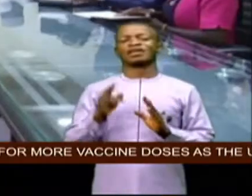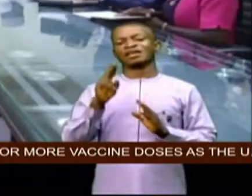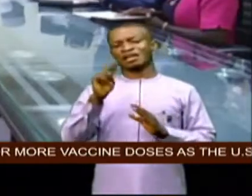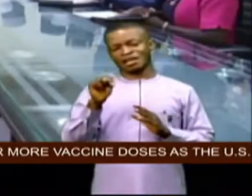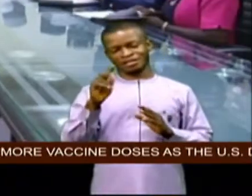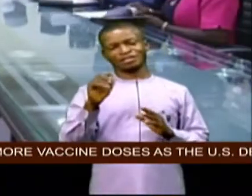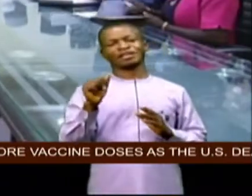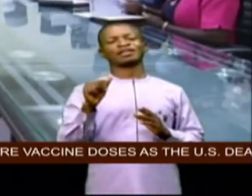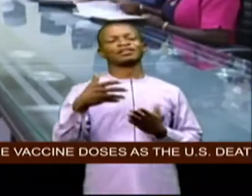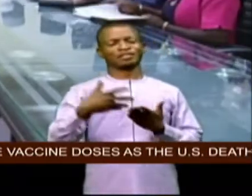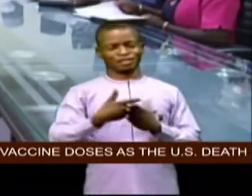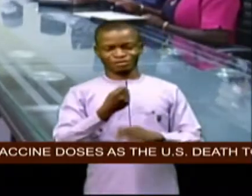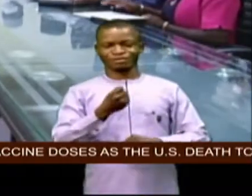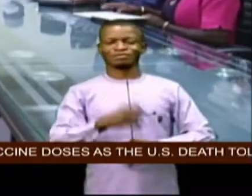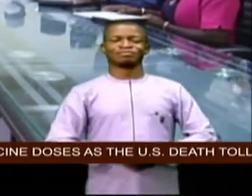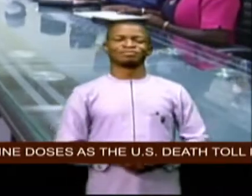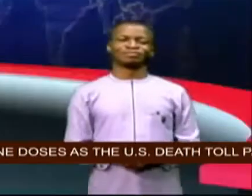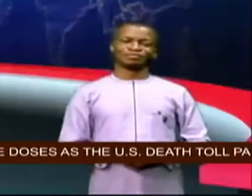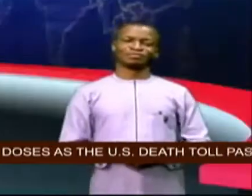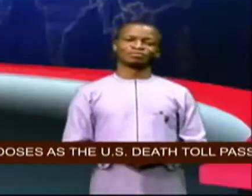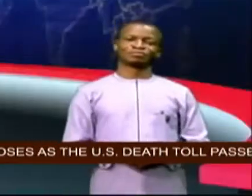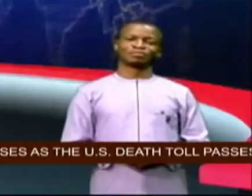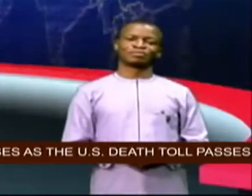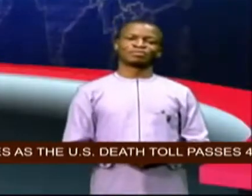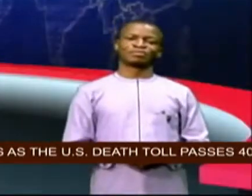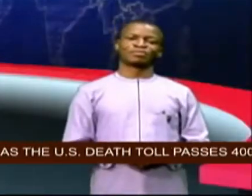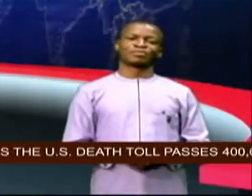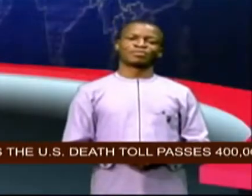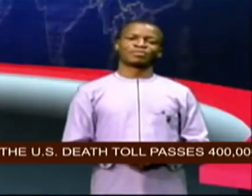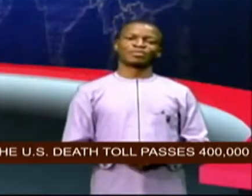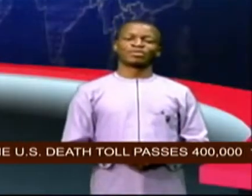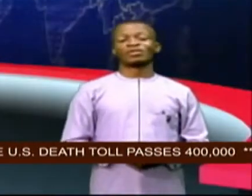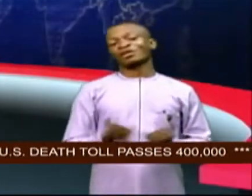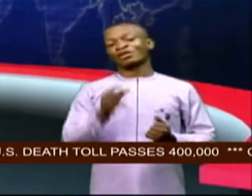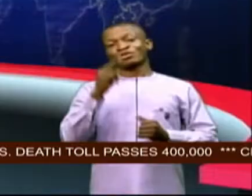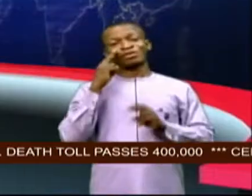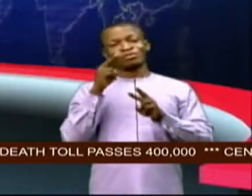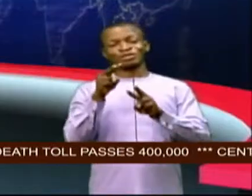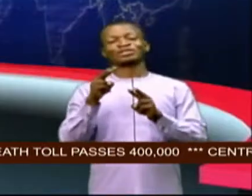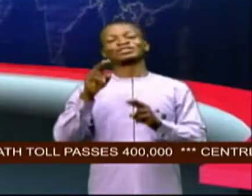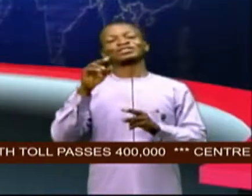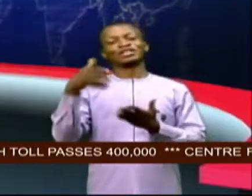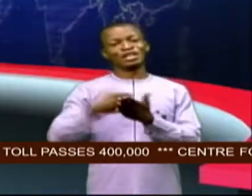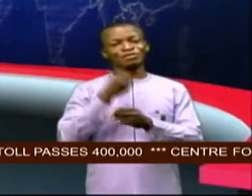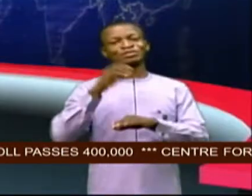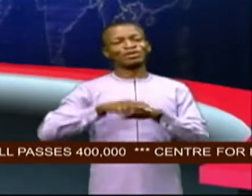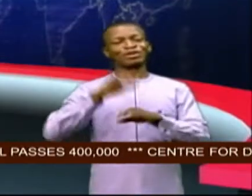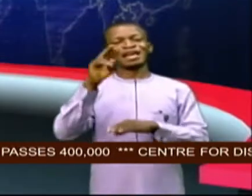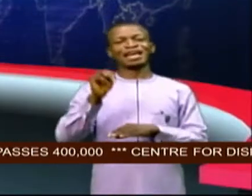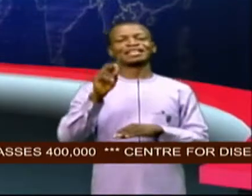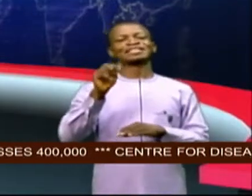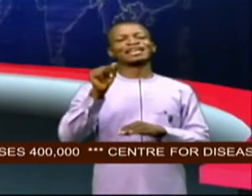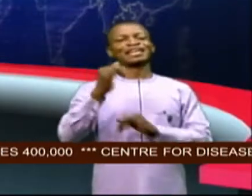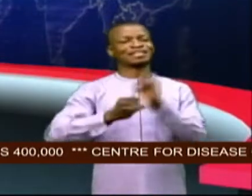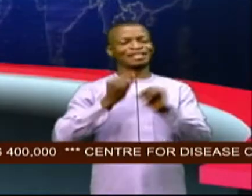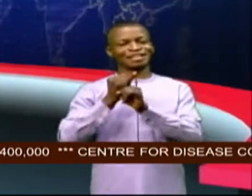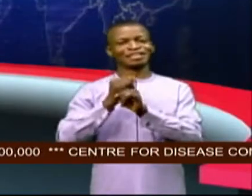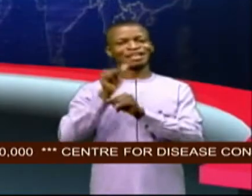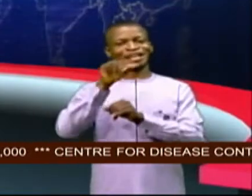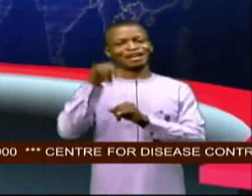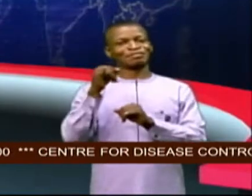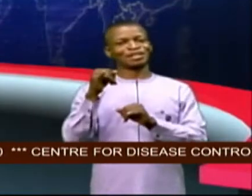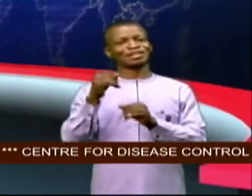department international abuja